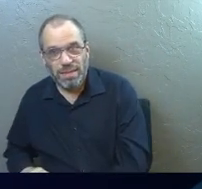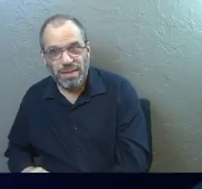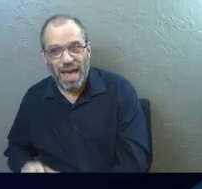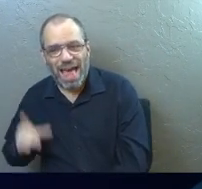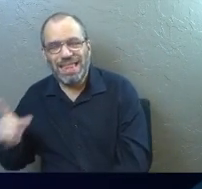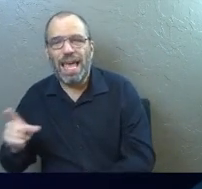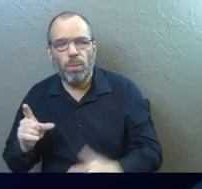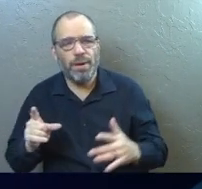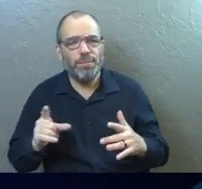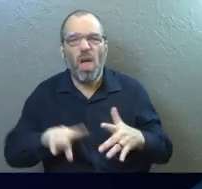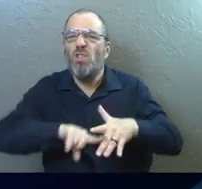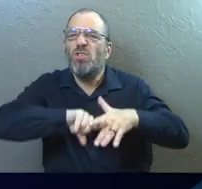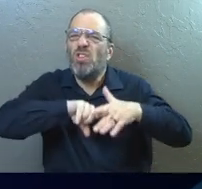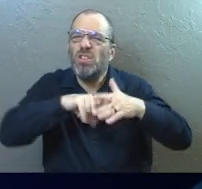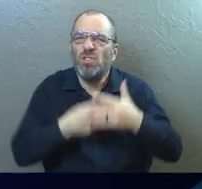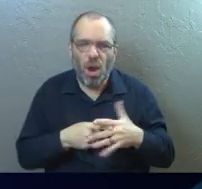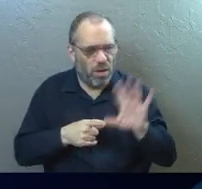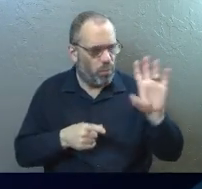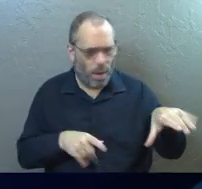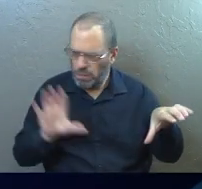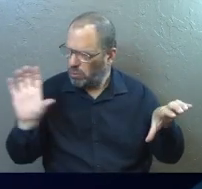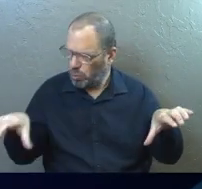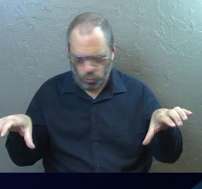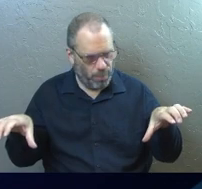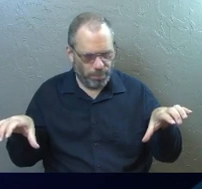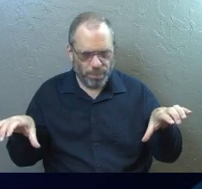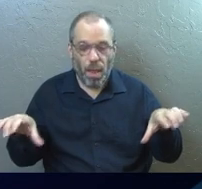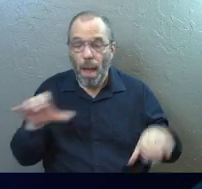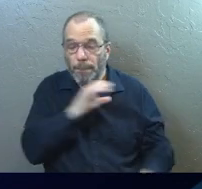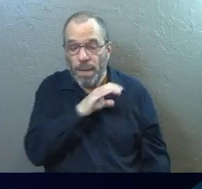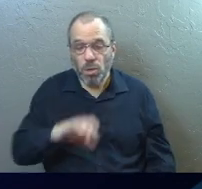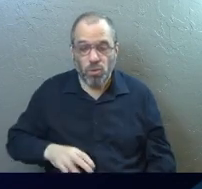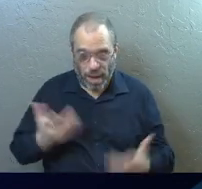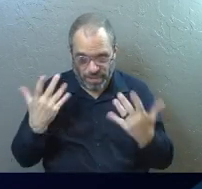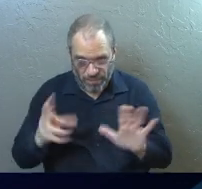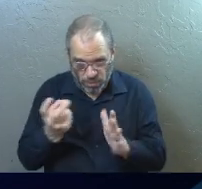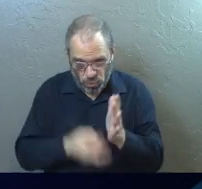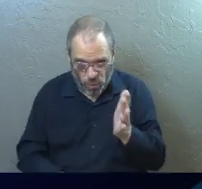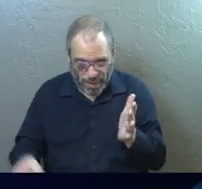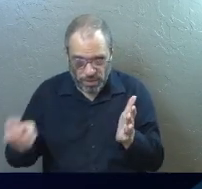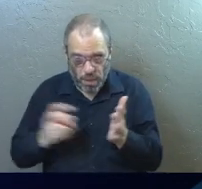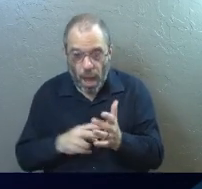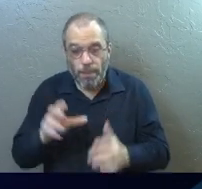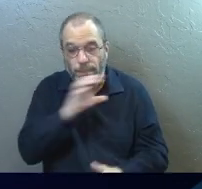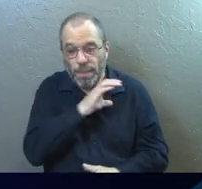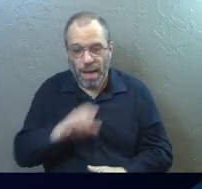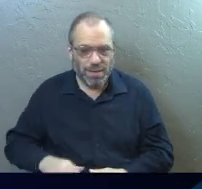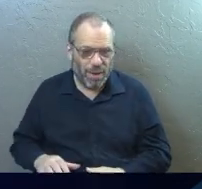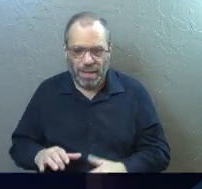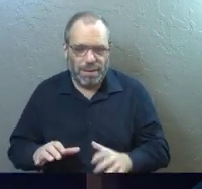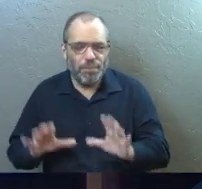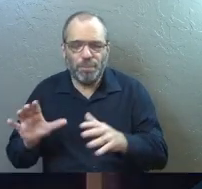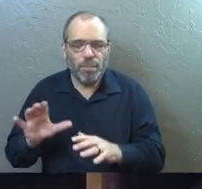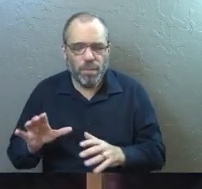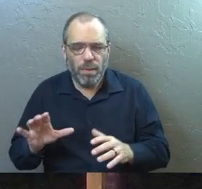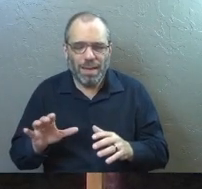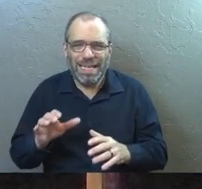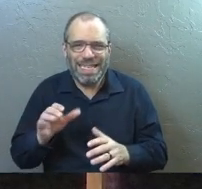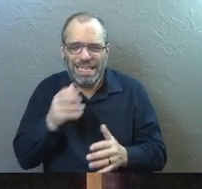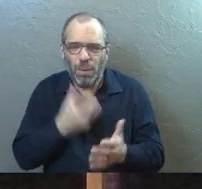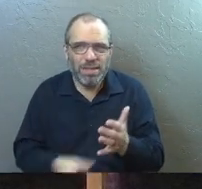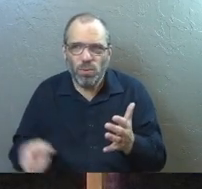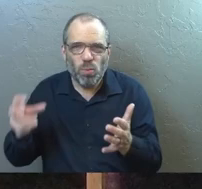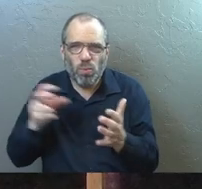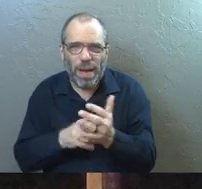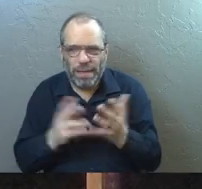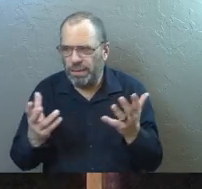the entry points for those two things. But he says, Christ has been raised from the dead, but Christ wasn't been, he wasn't raised